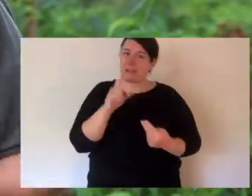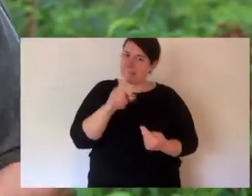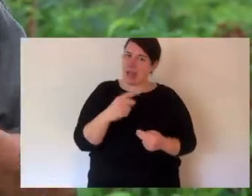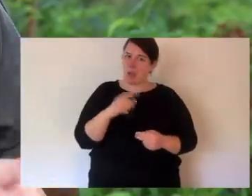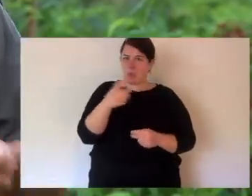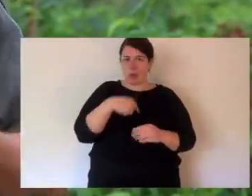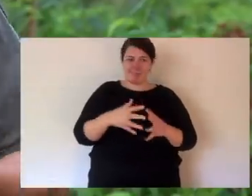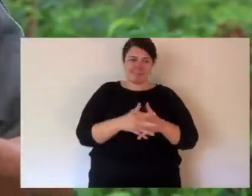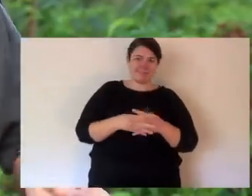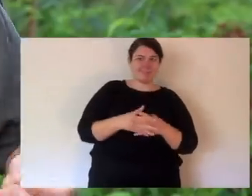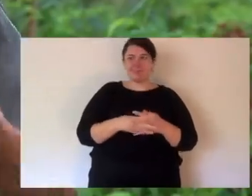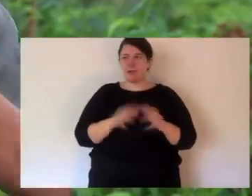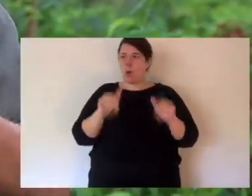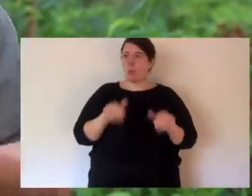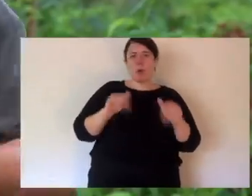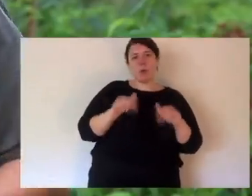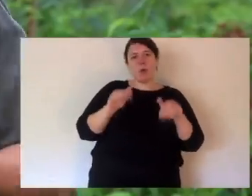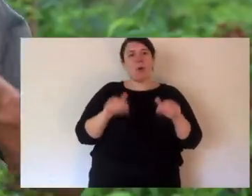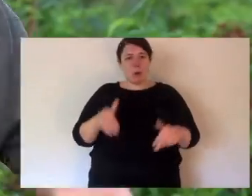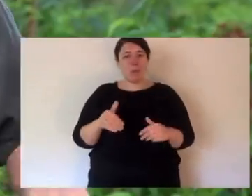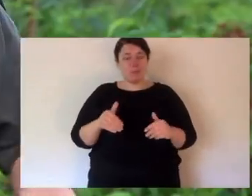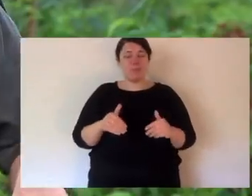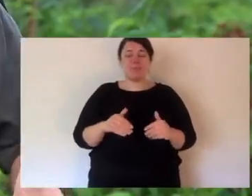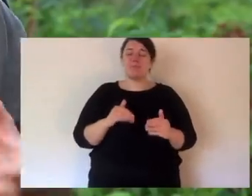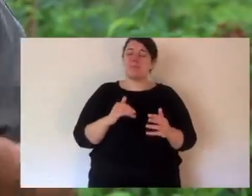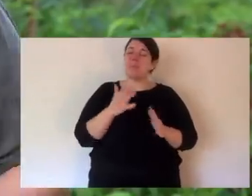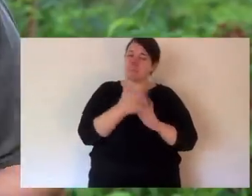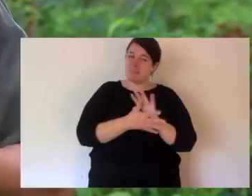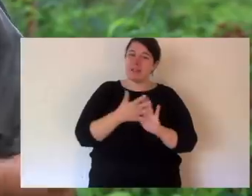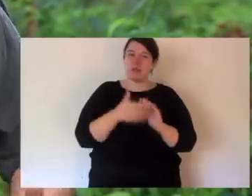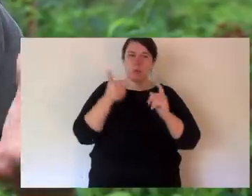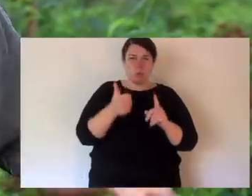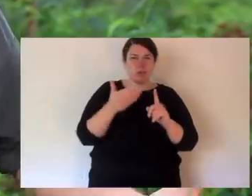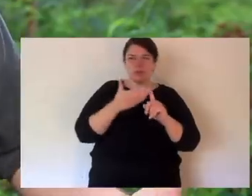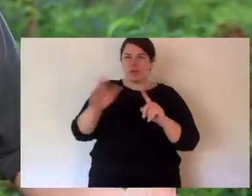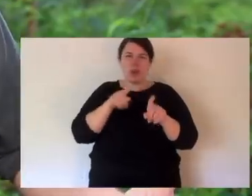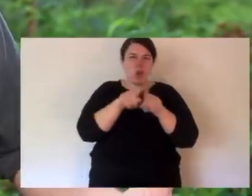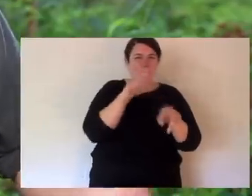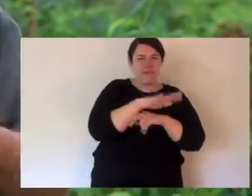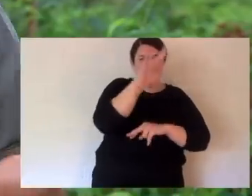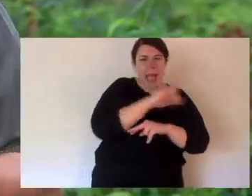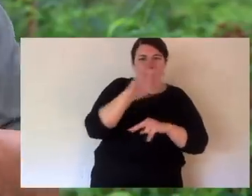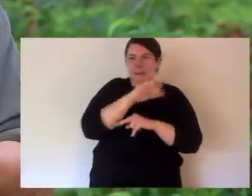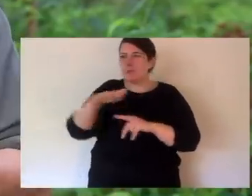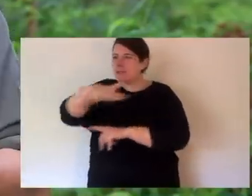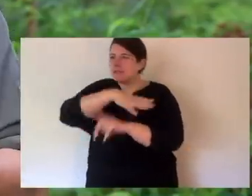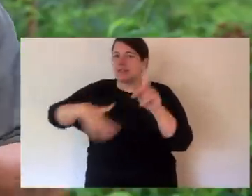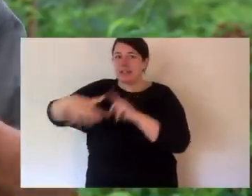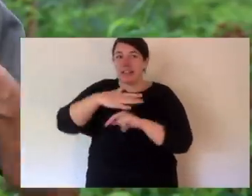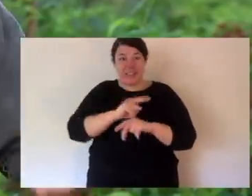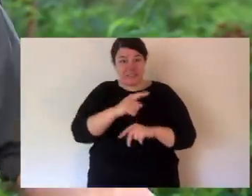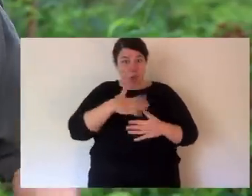we all have a bit of extra time at the moment, like you probably do too. So this is a great distraction for us. And hopefully you.